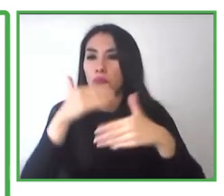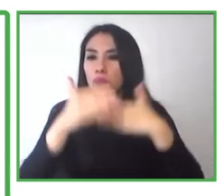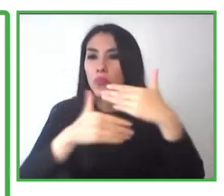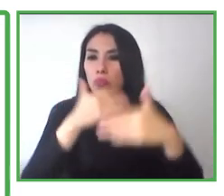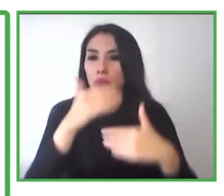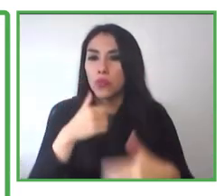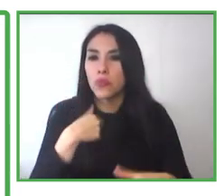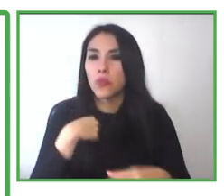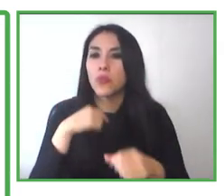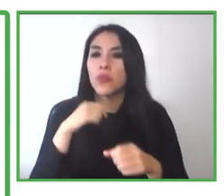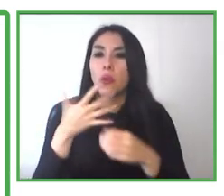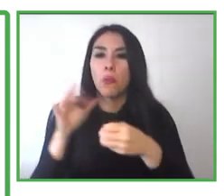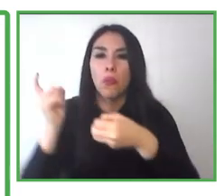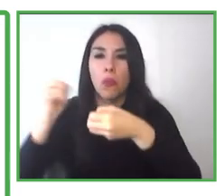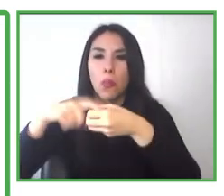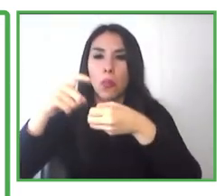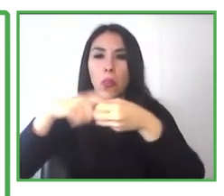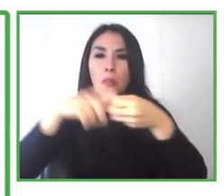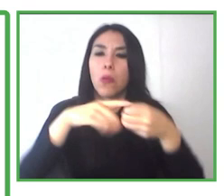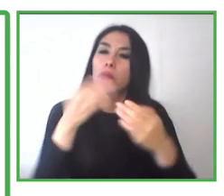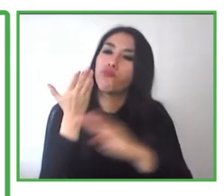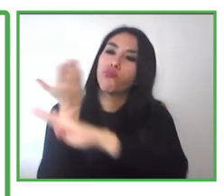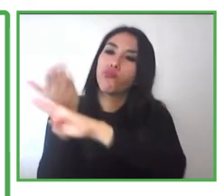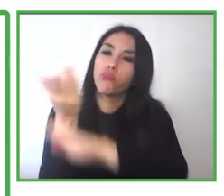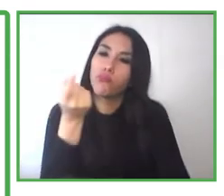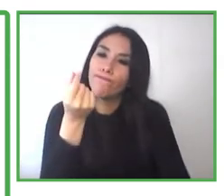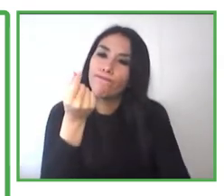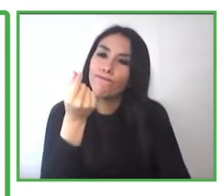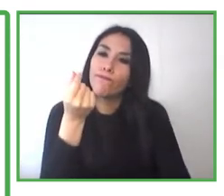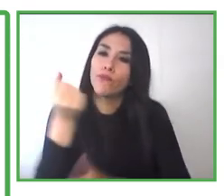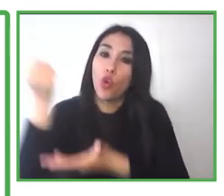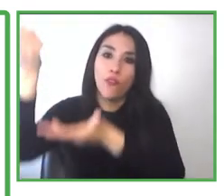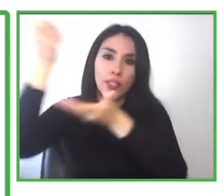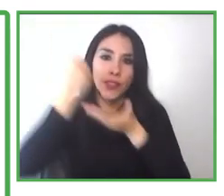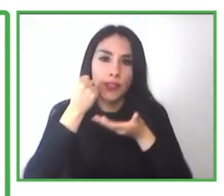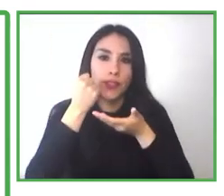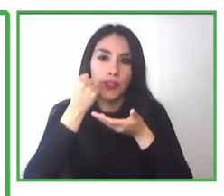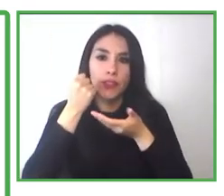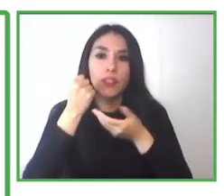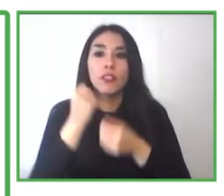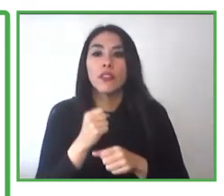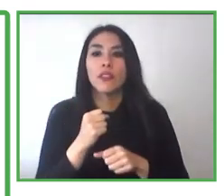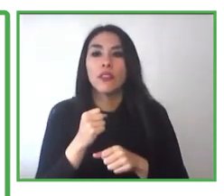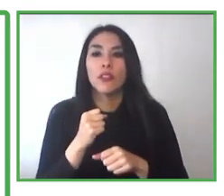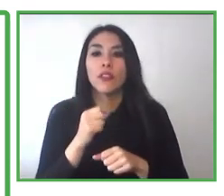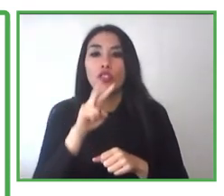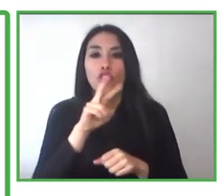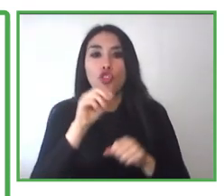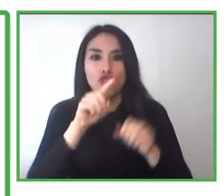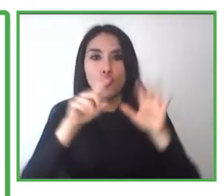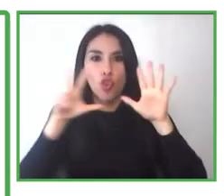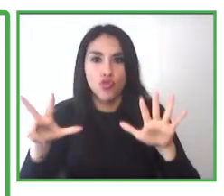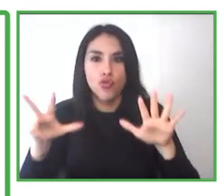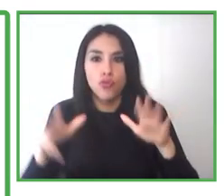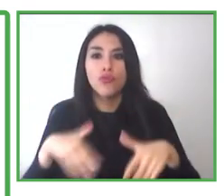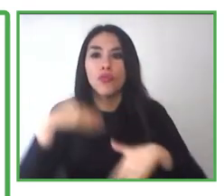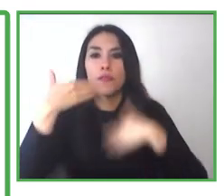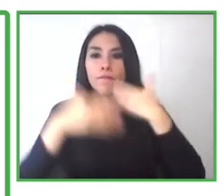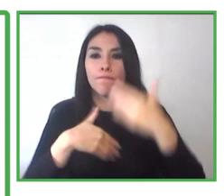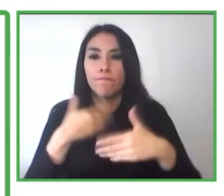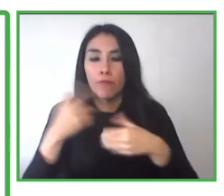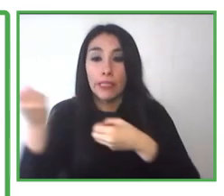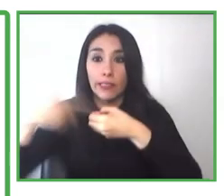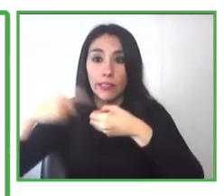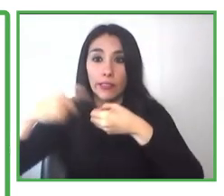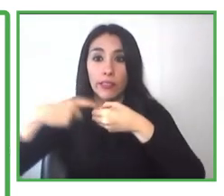always, we, we look for funds through the public, some,